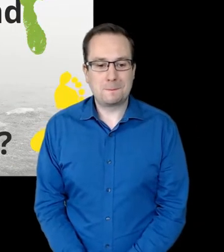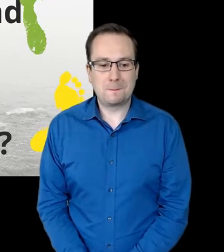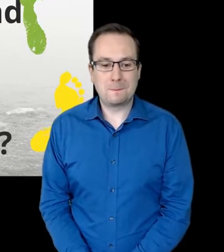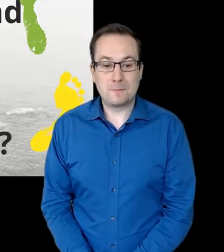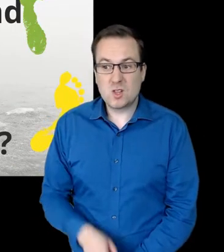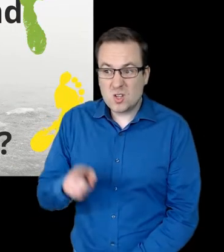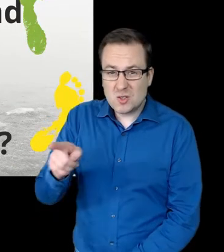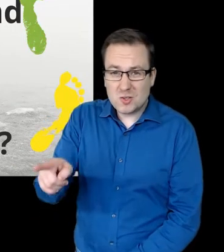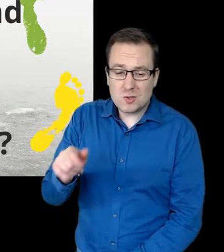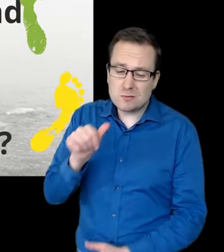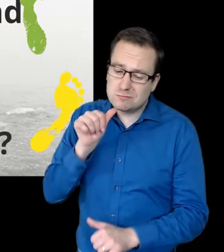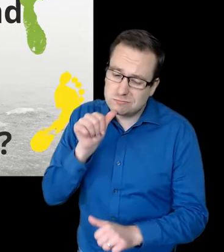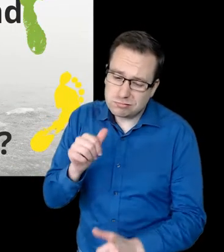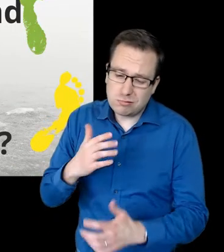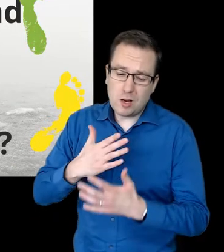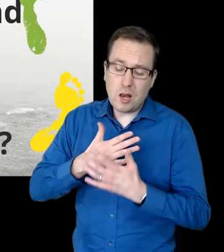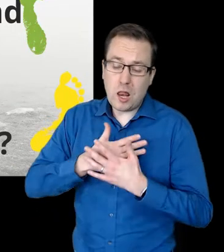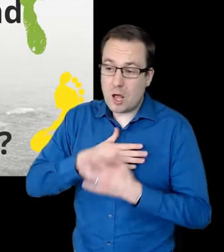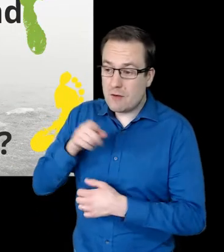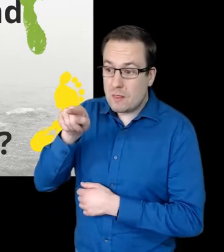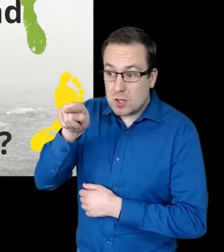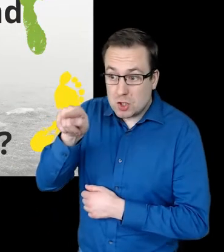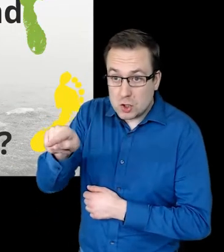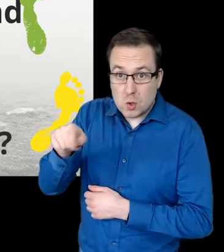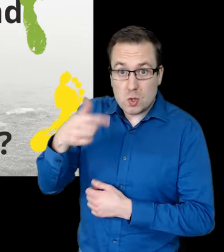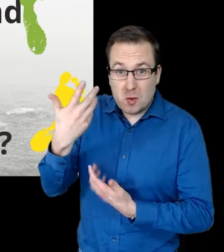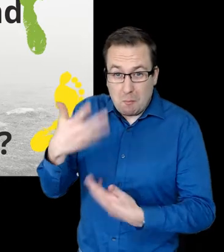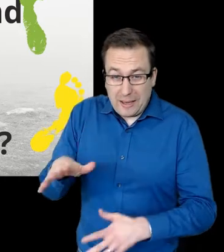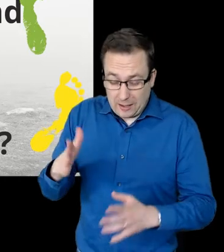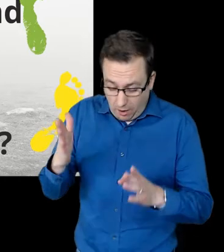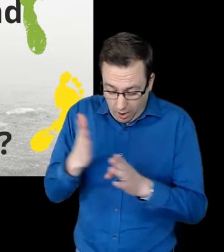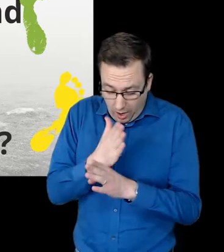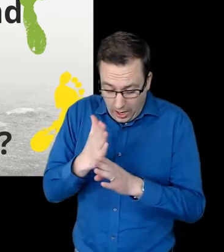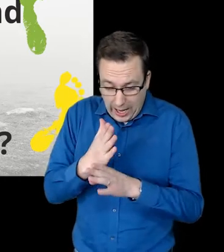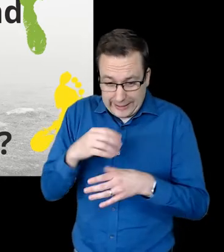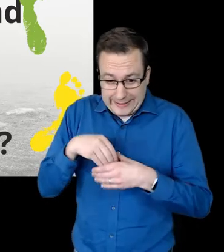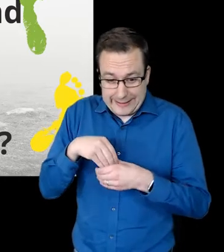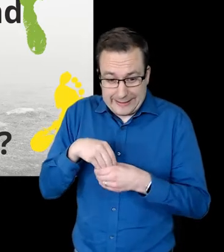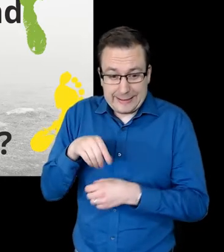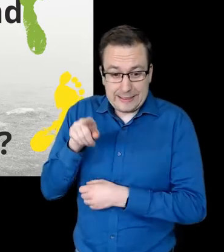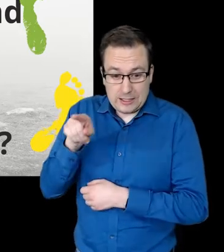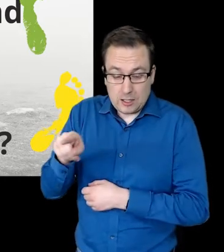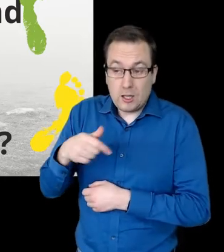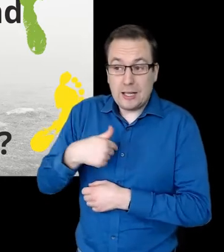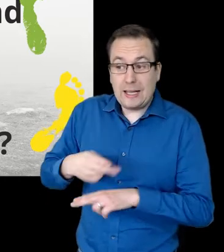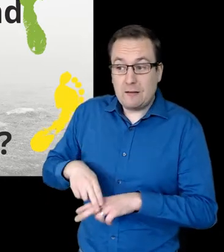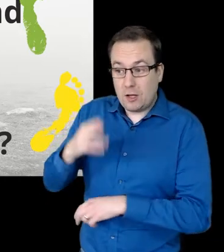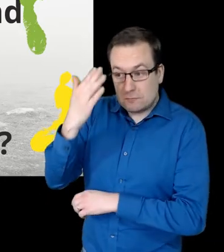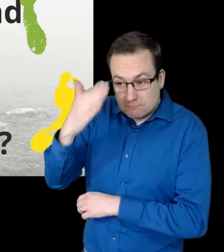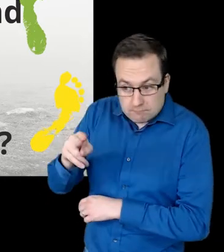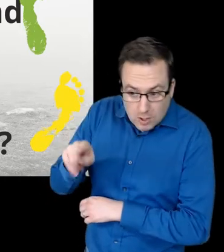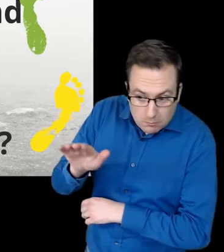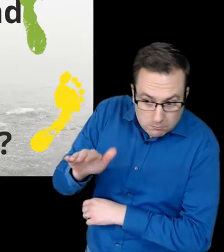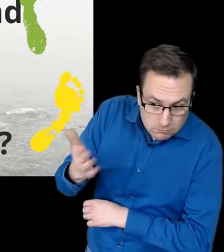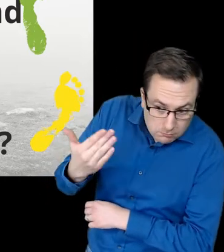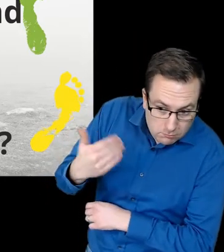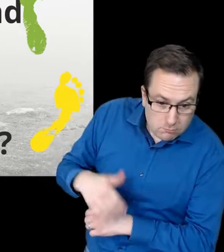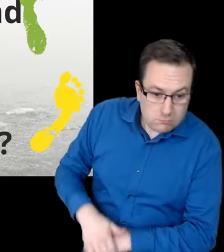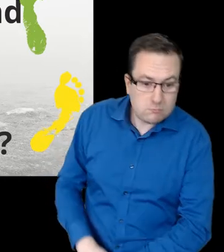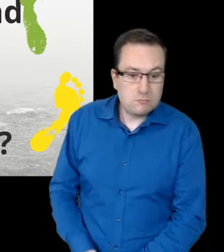Will you haunt the hue you hide? By but call your name?